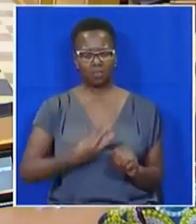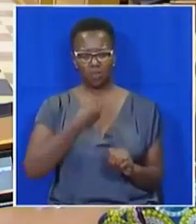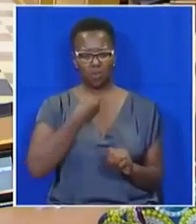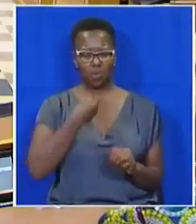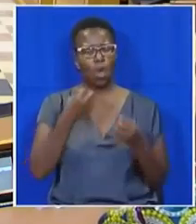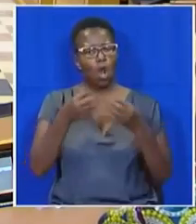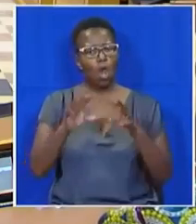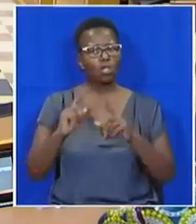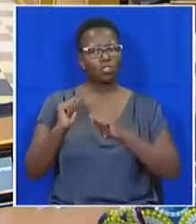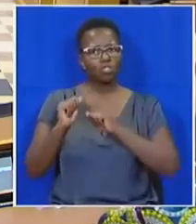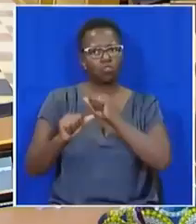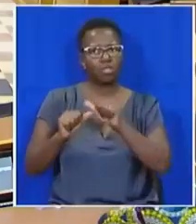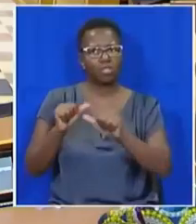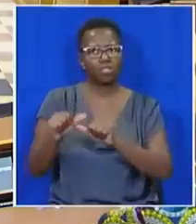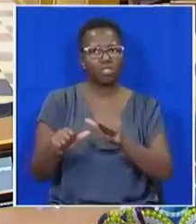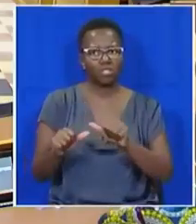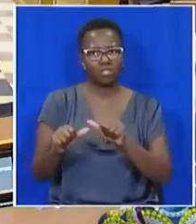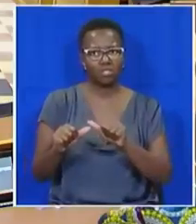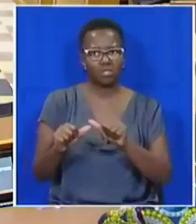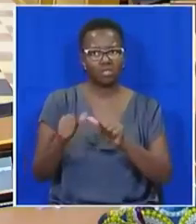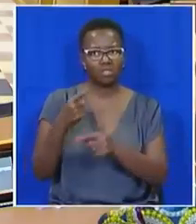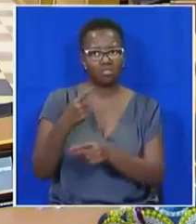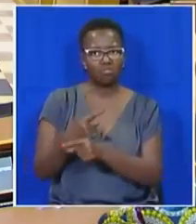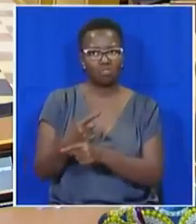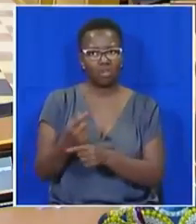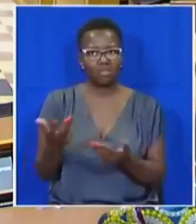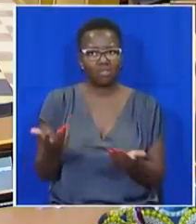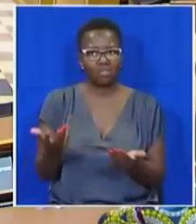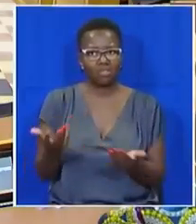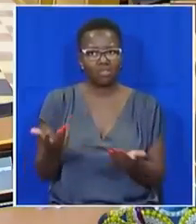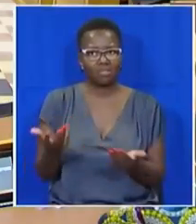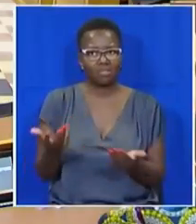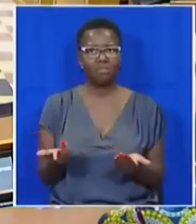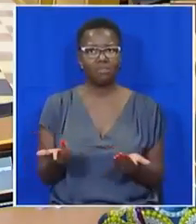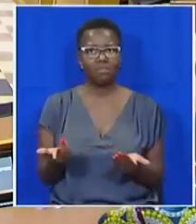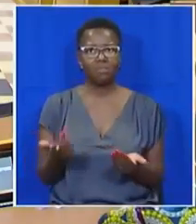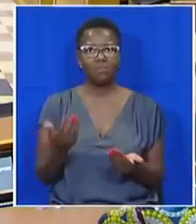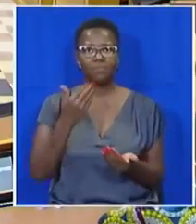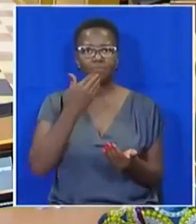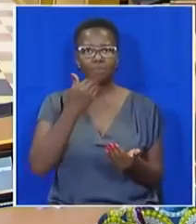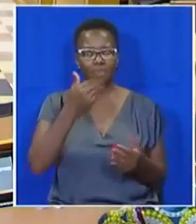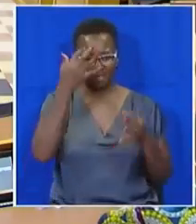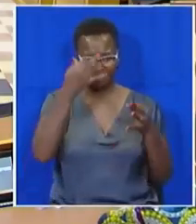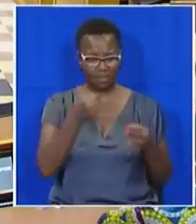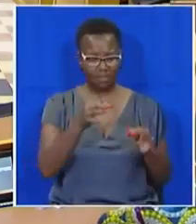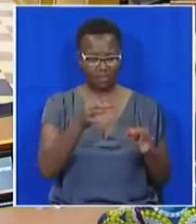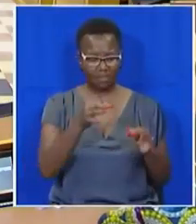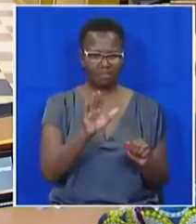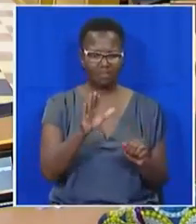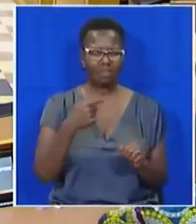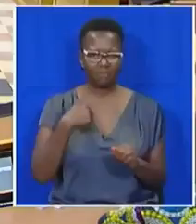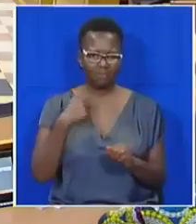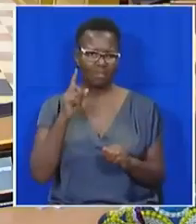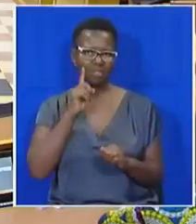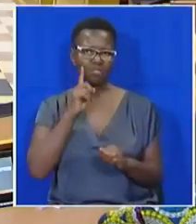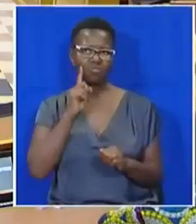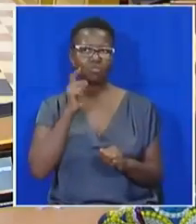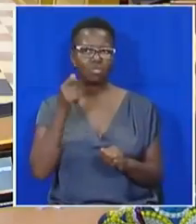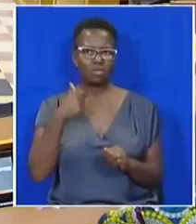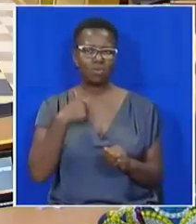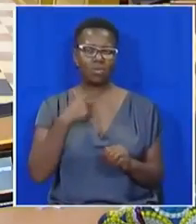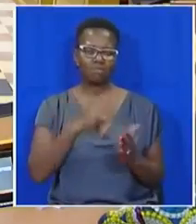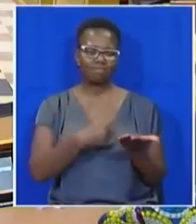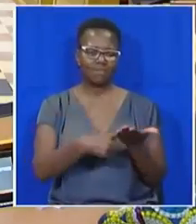generation? I think you must rule on that one. Thank you. Let's take that as a point of